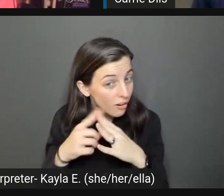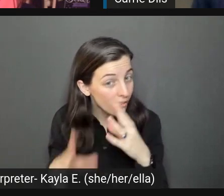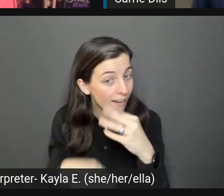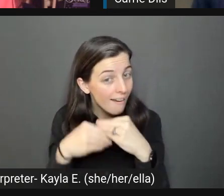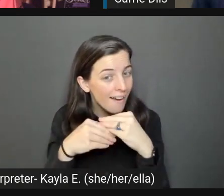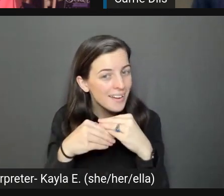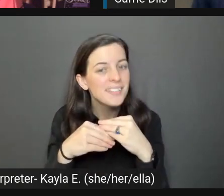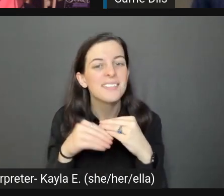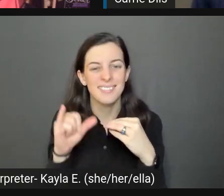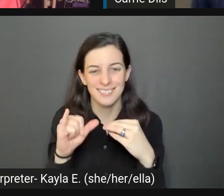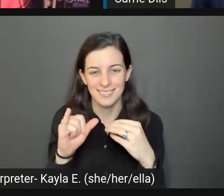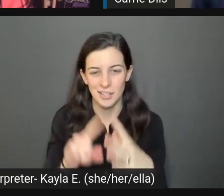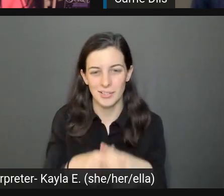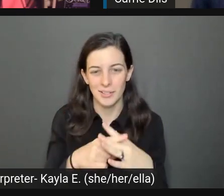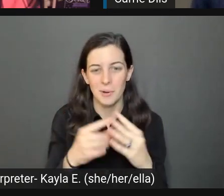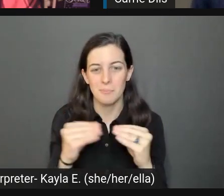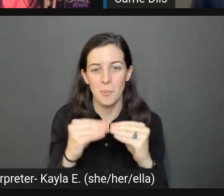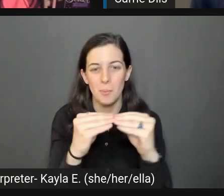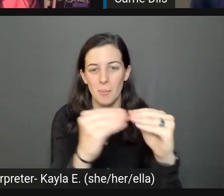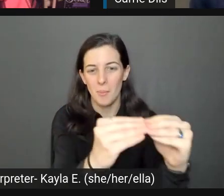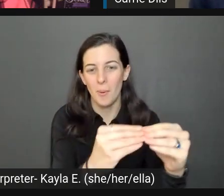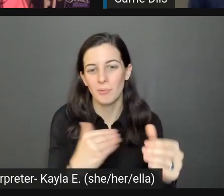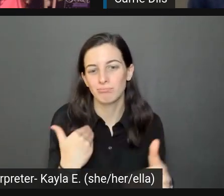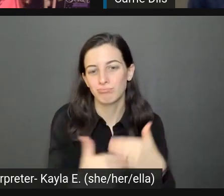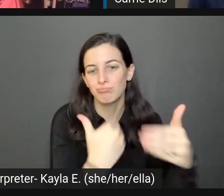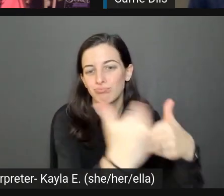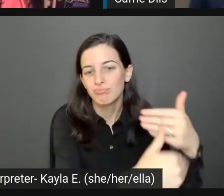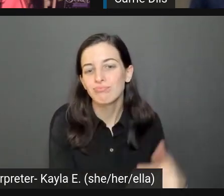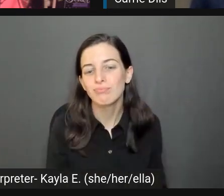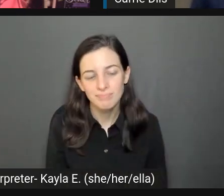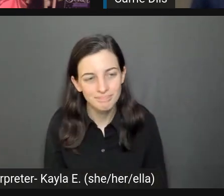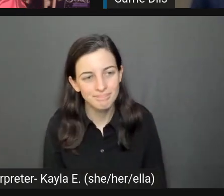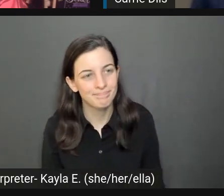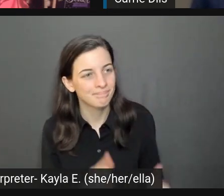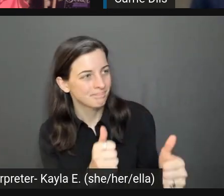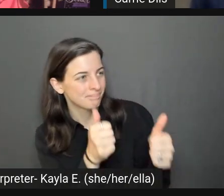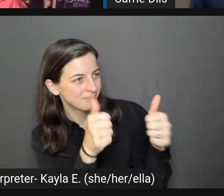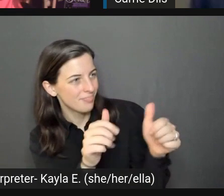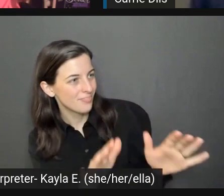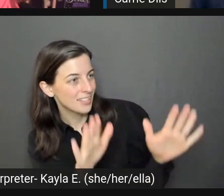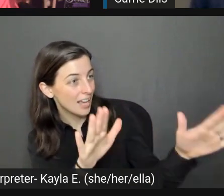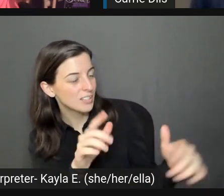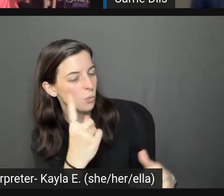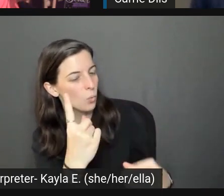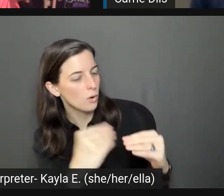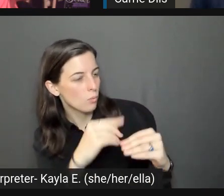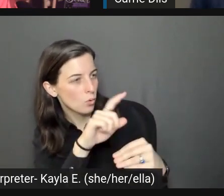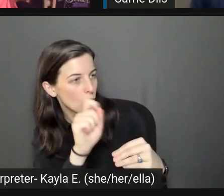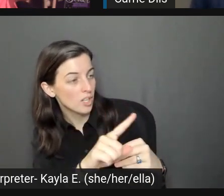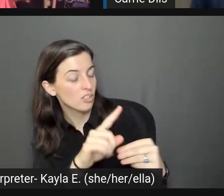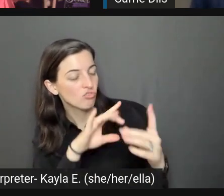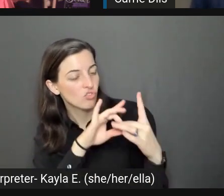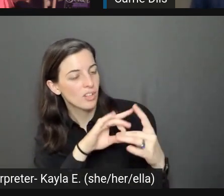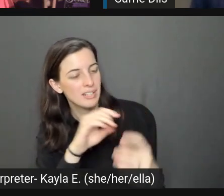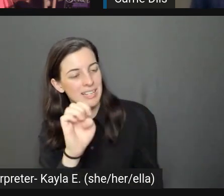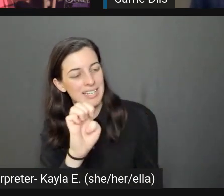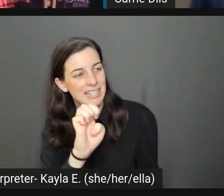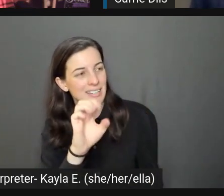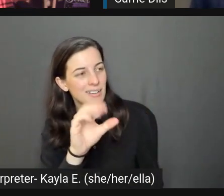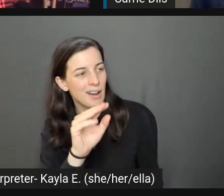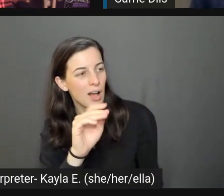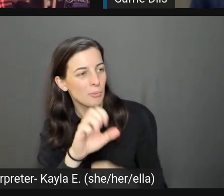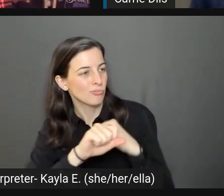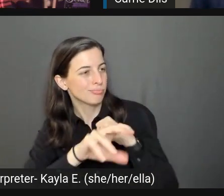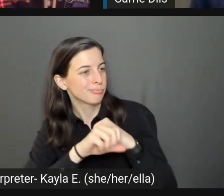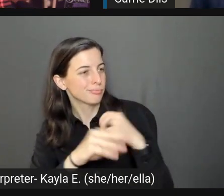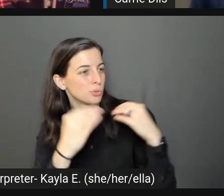more. That's fantastic. One last question for you. So going back to an e-commerce store, if